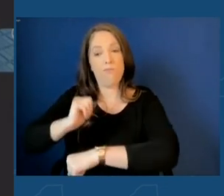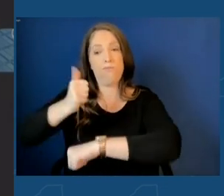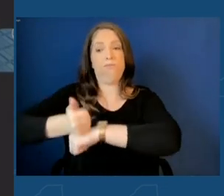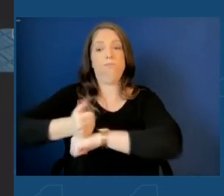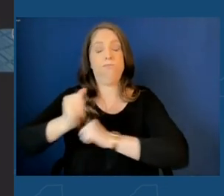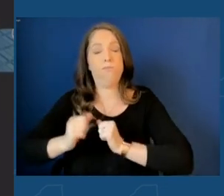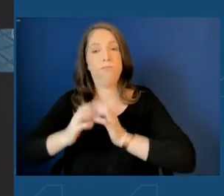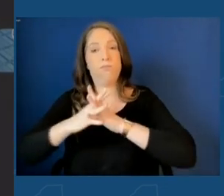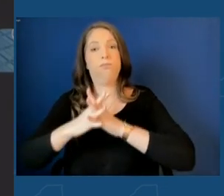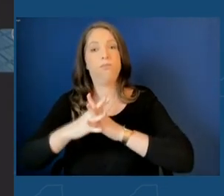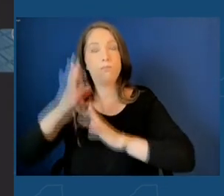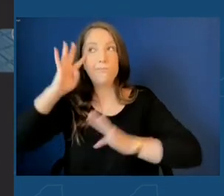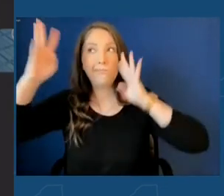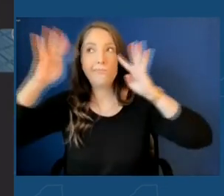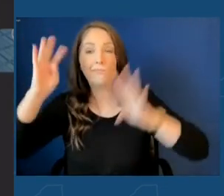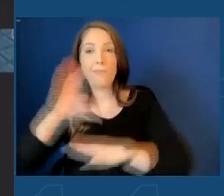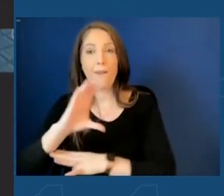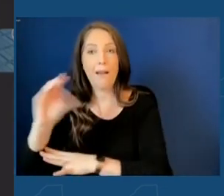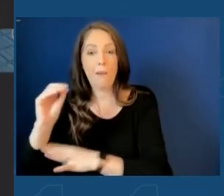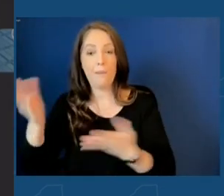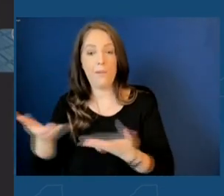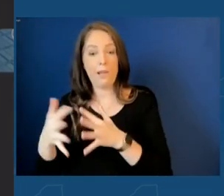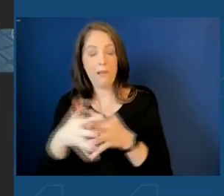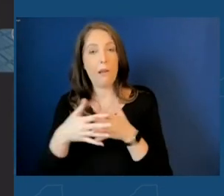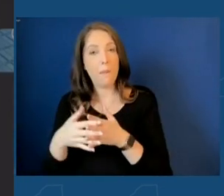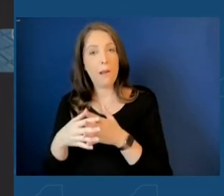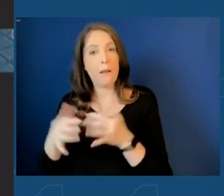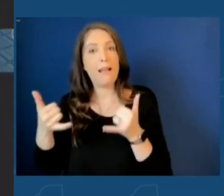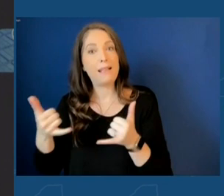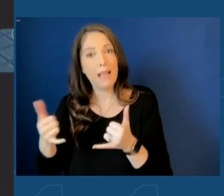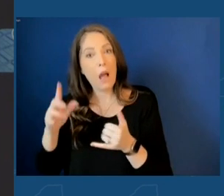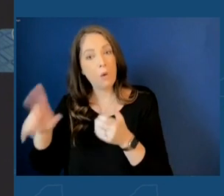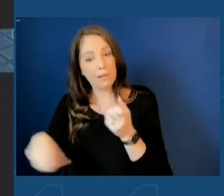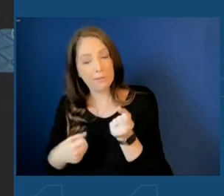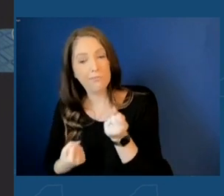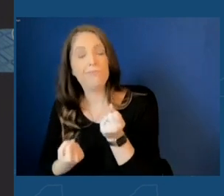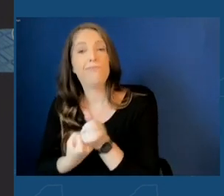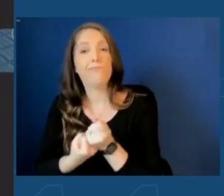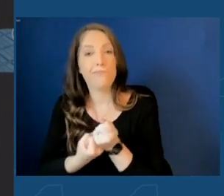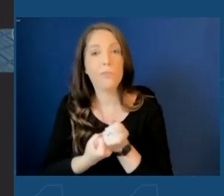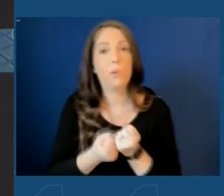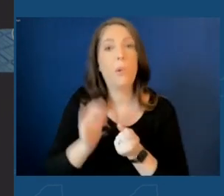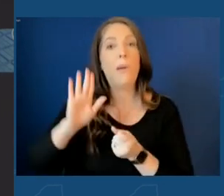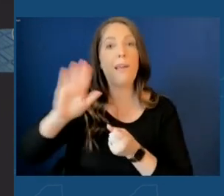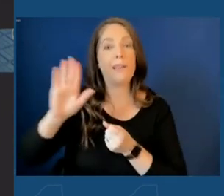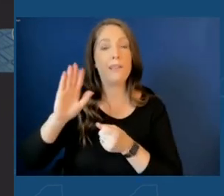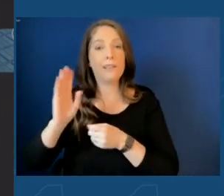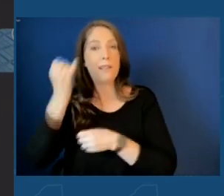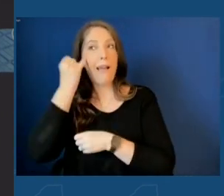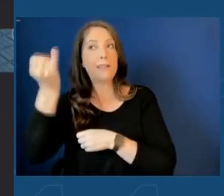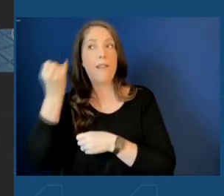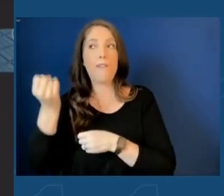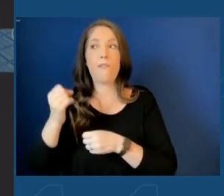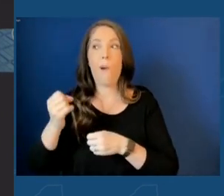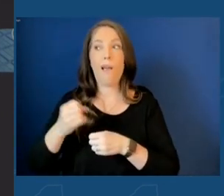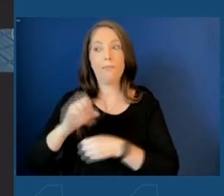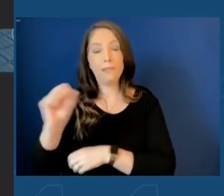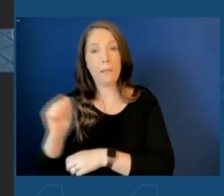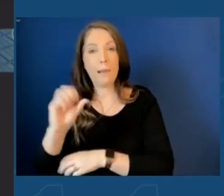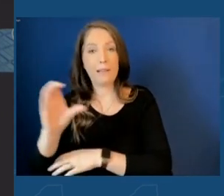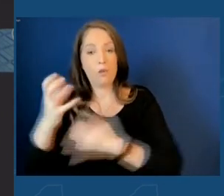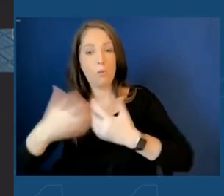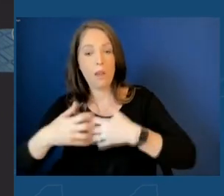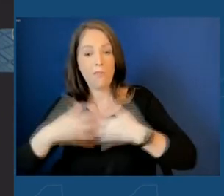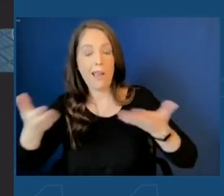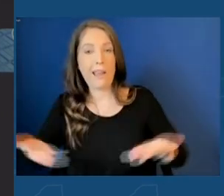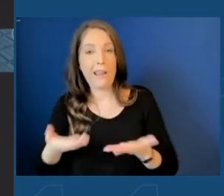and is now following through on his vision to bring leading-edge semiconductor manufacturing back to America, including right here